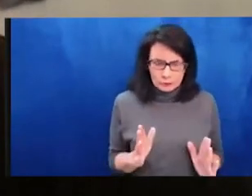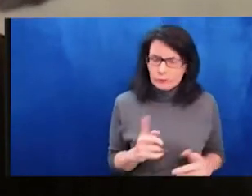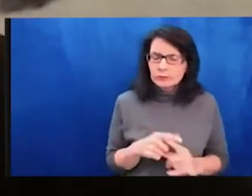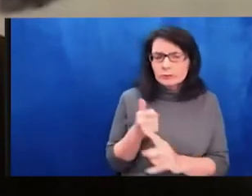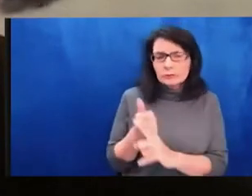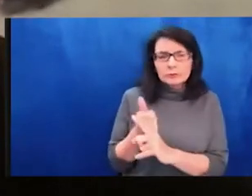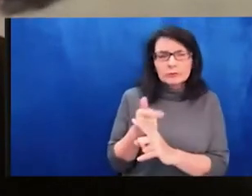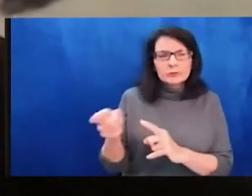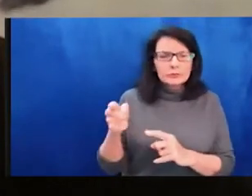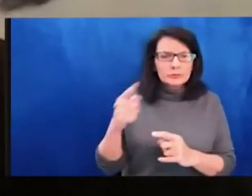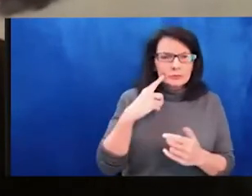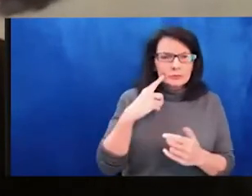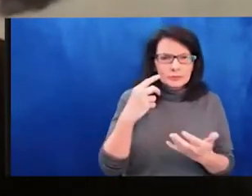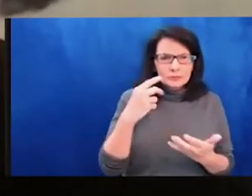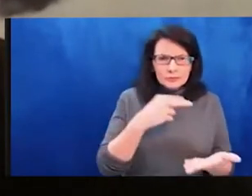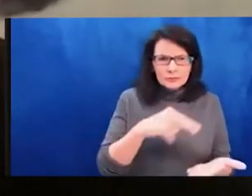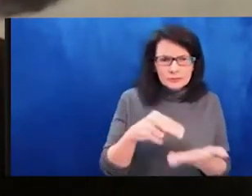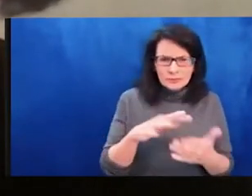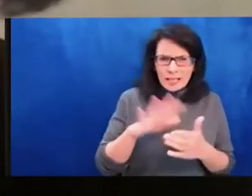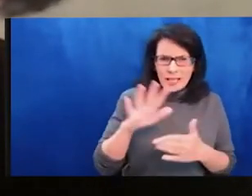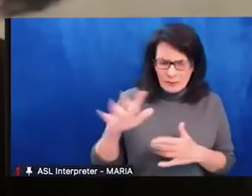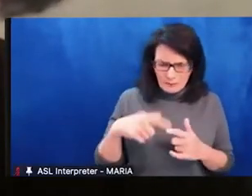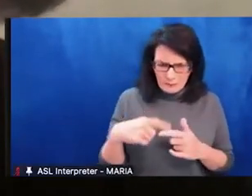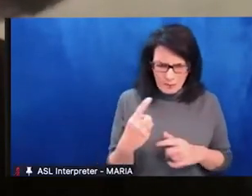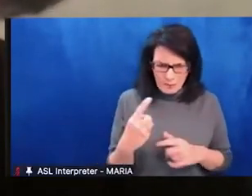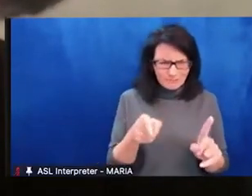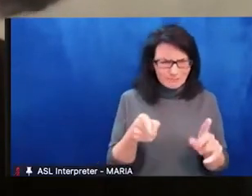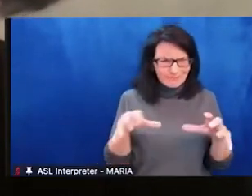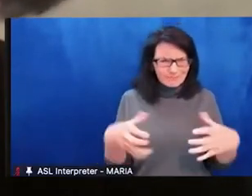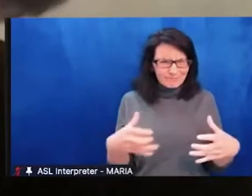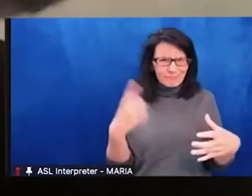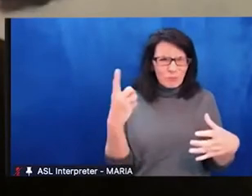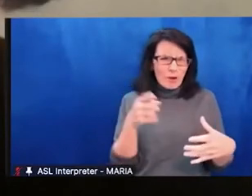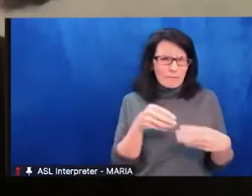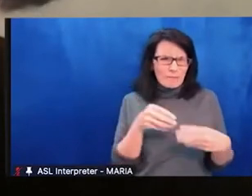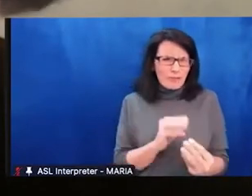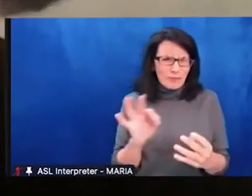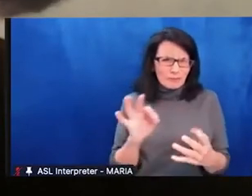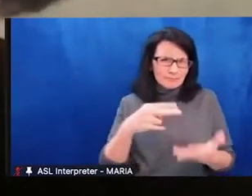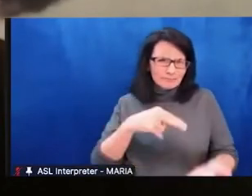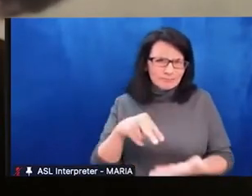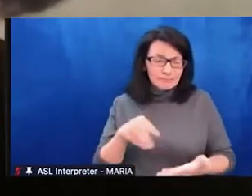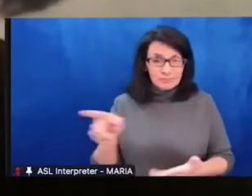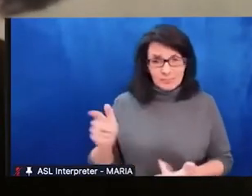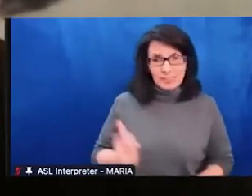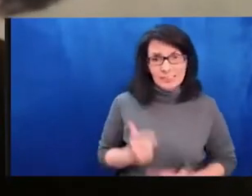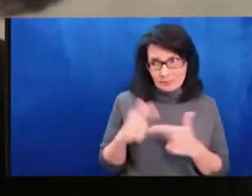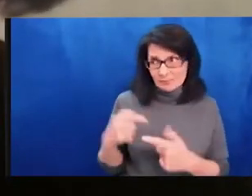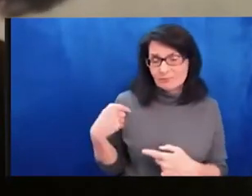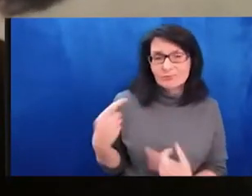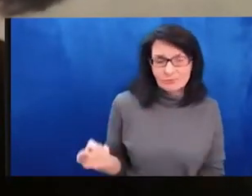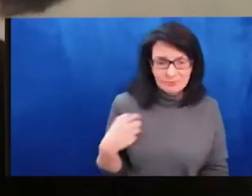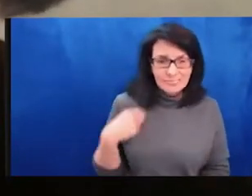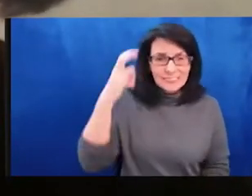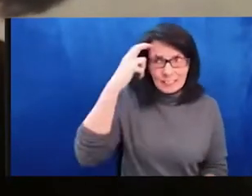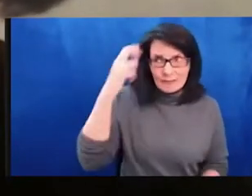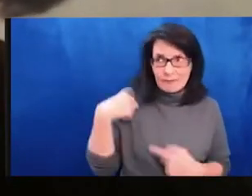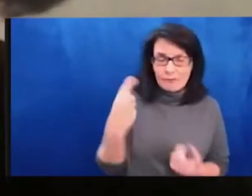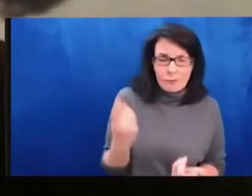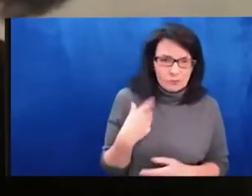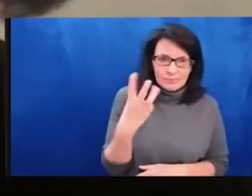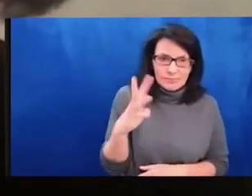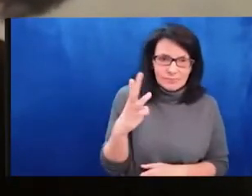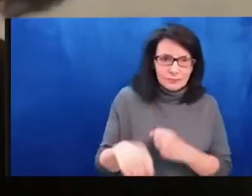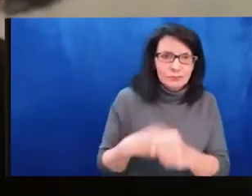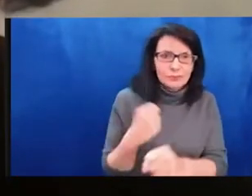And with that, I would like to firstly introduce Larissa Babi, who is a Ukrainian-American translator, writer,